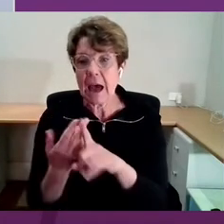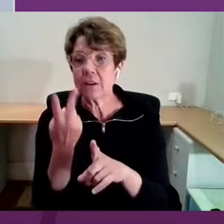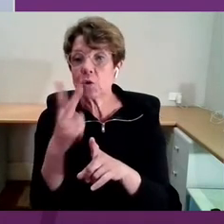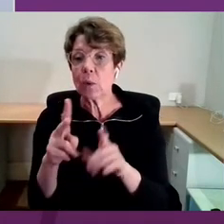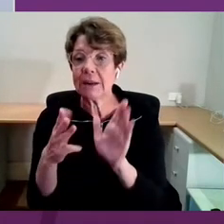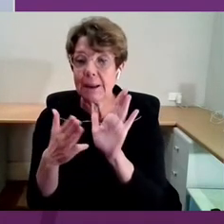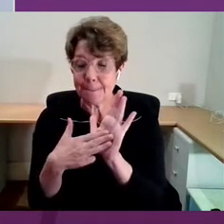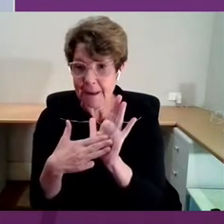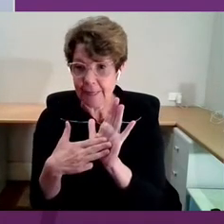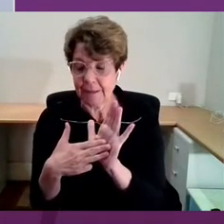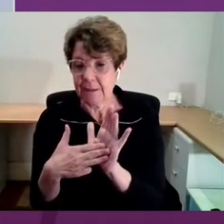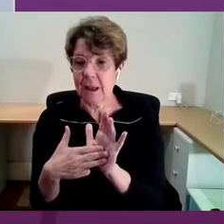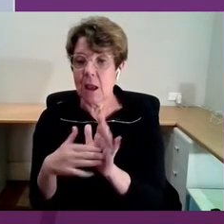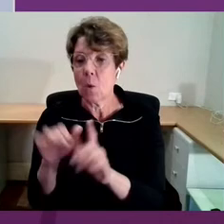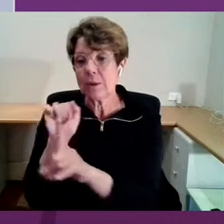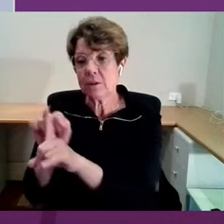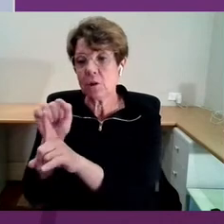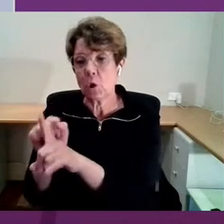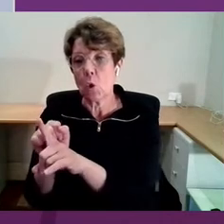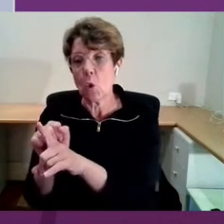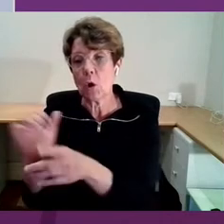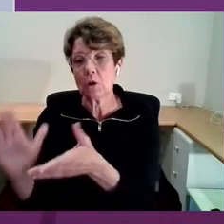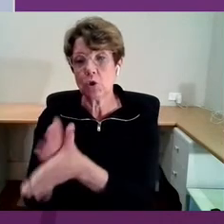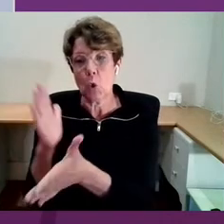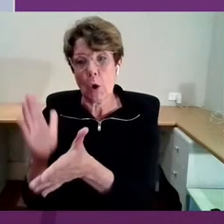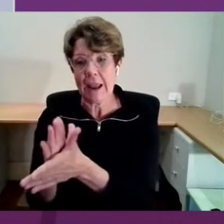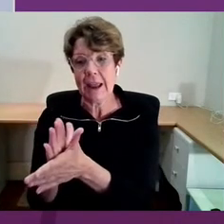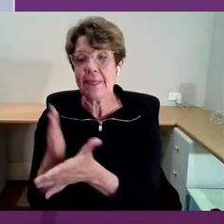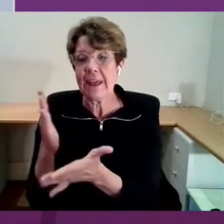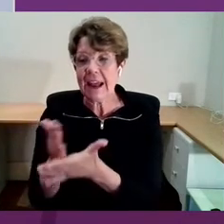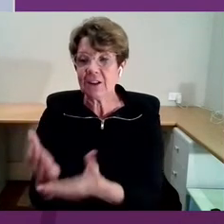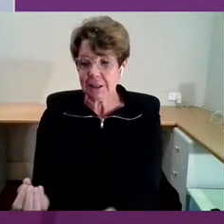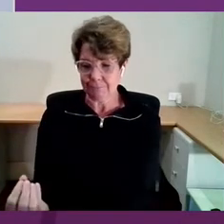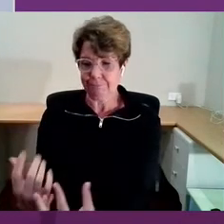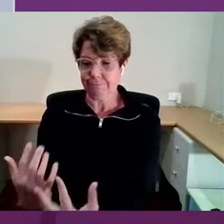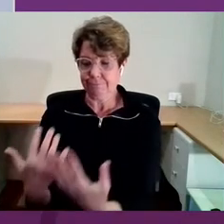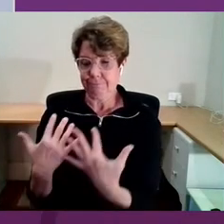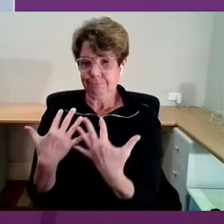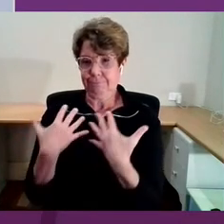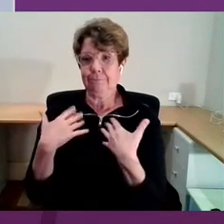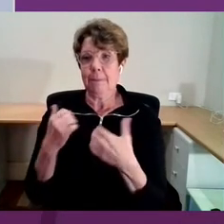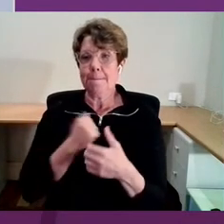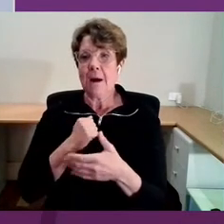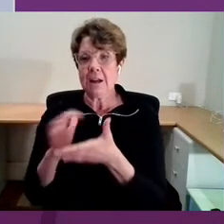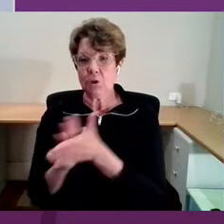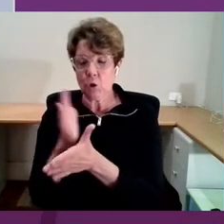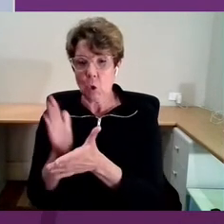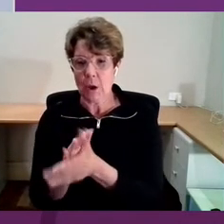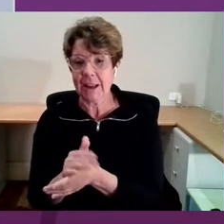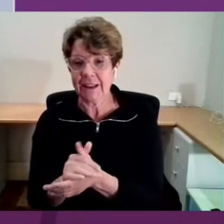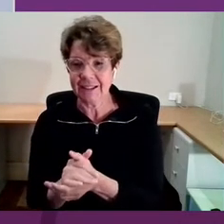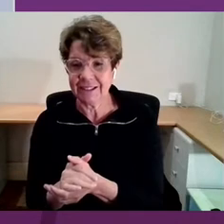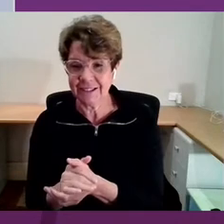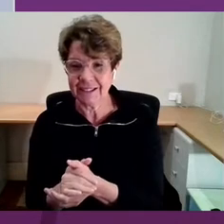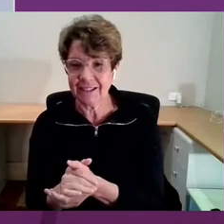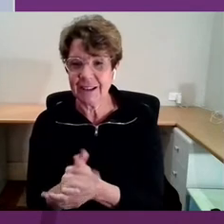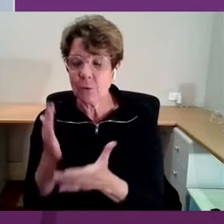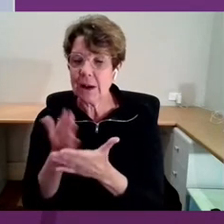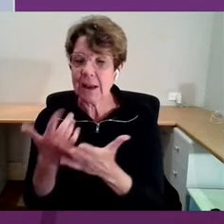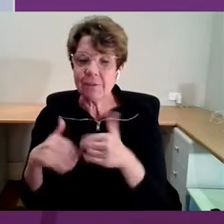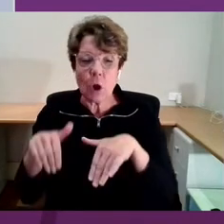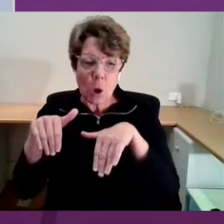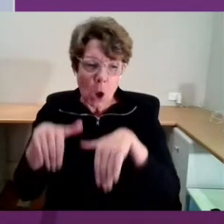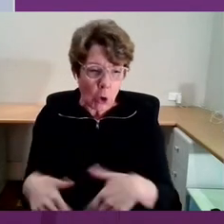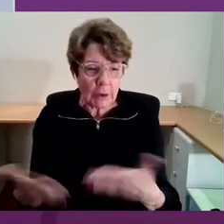your joy that brought me joy in my moments of the greatest, you know, areas, times of loneliness and despair